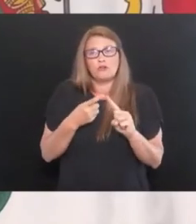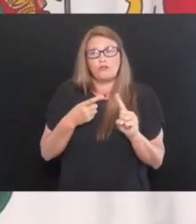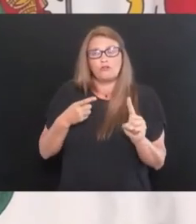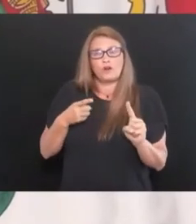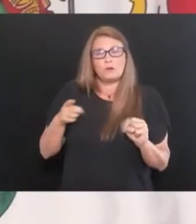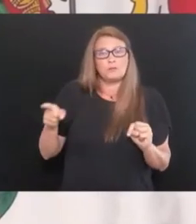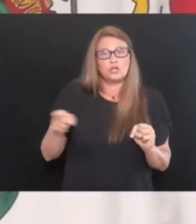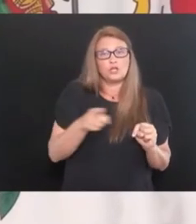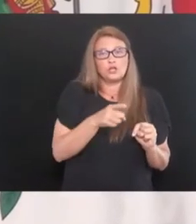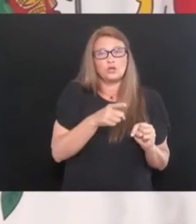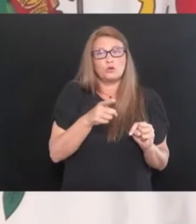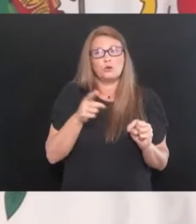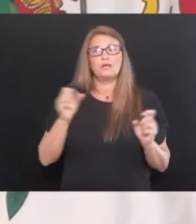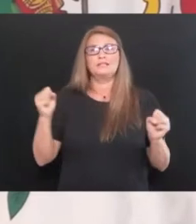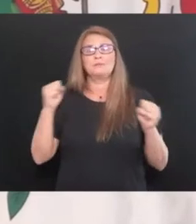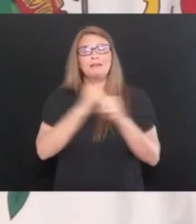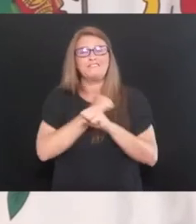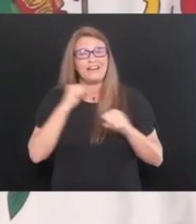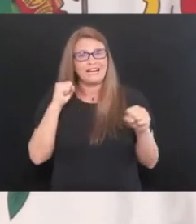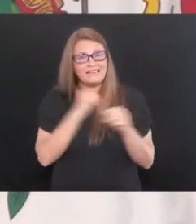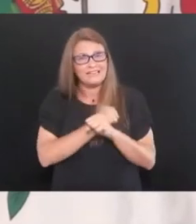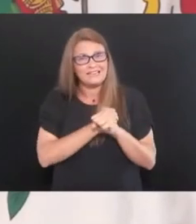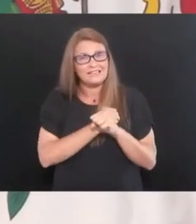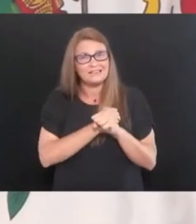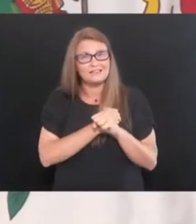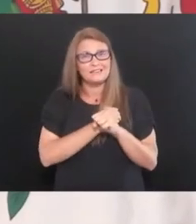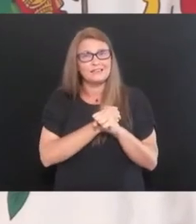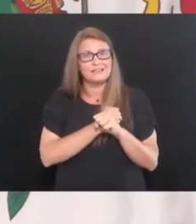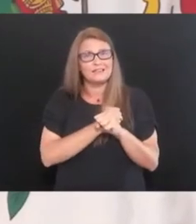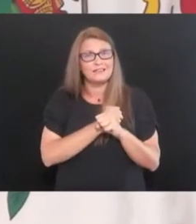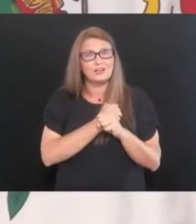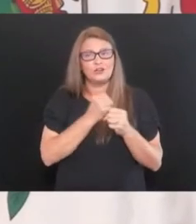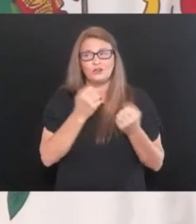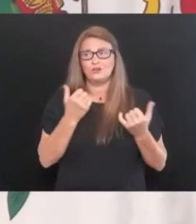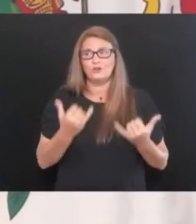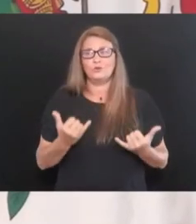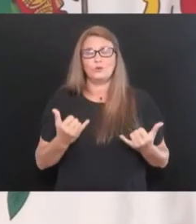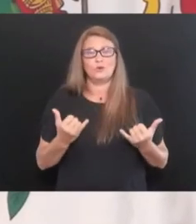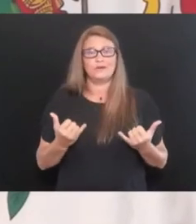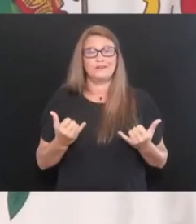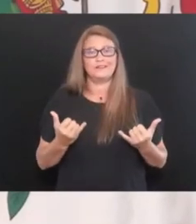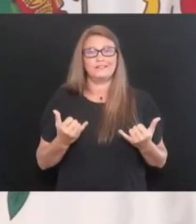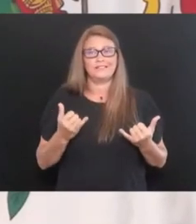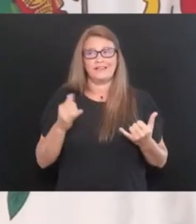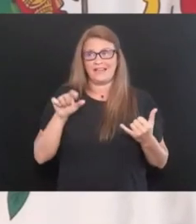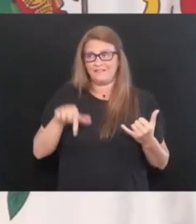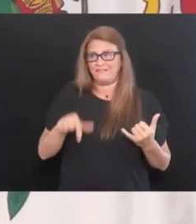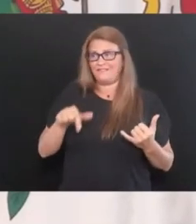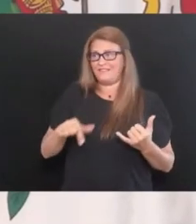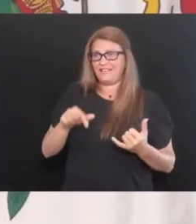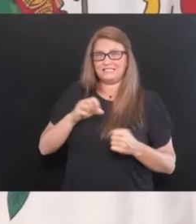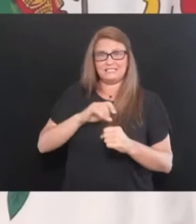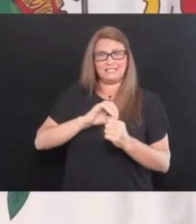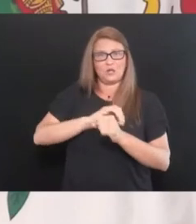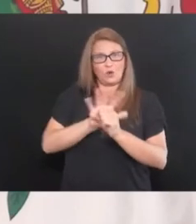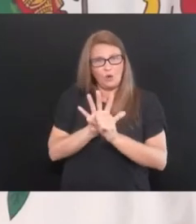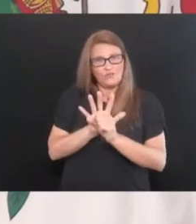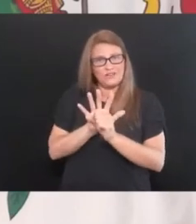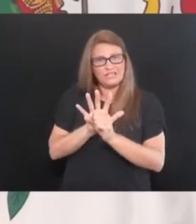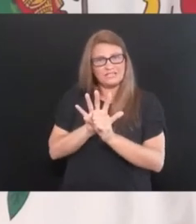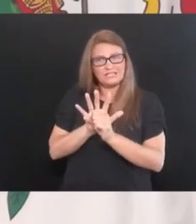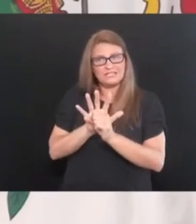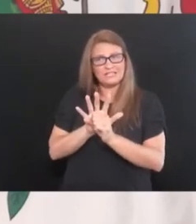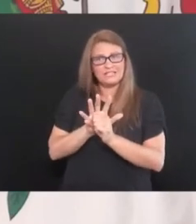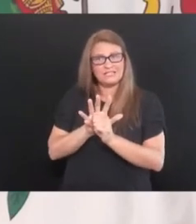everything to be fighting. And, and just like you just said, if this dreaded disease can take